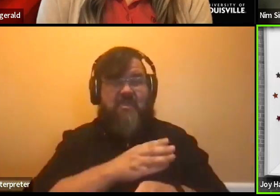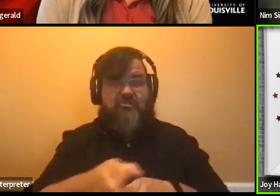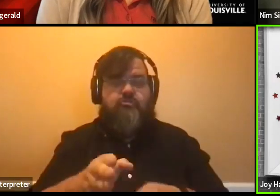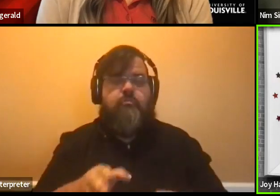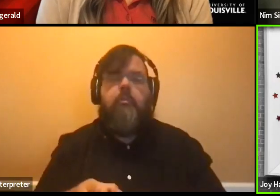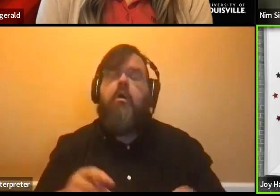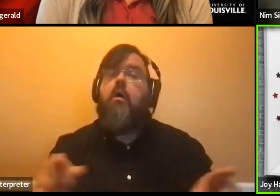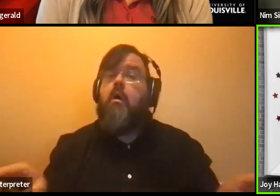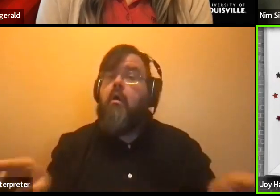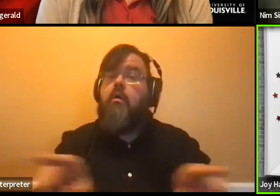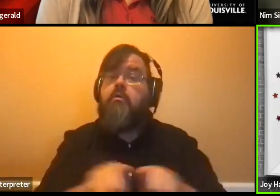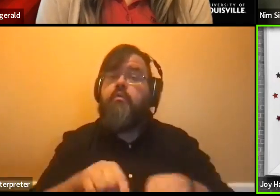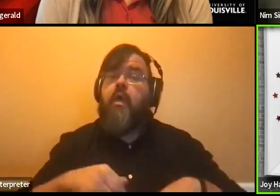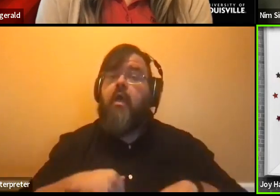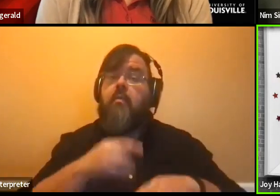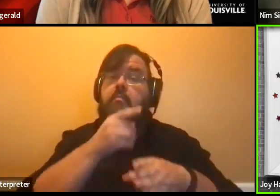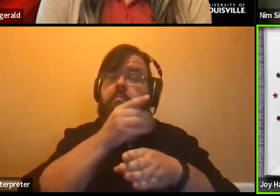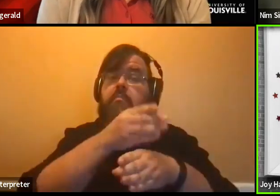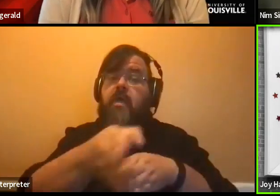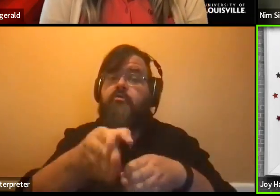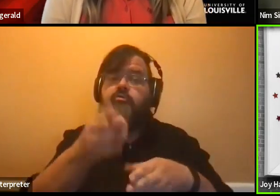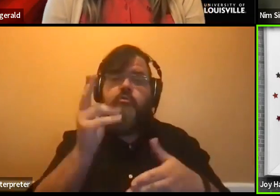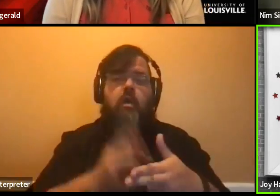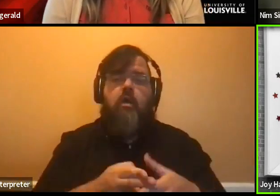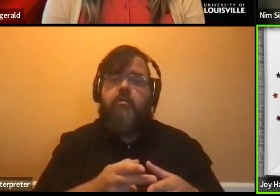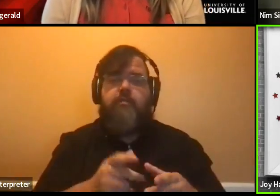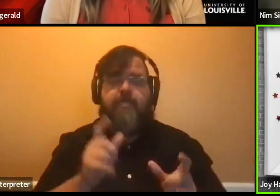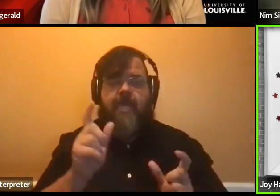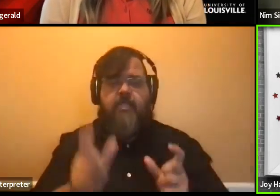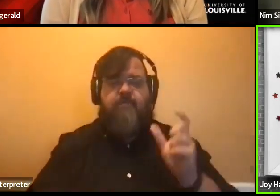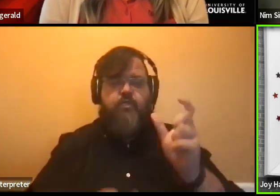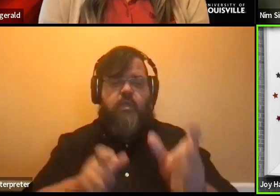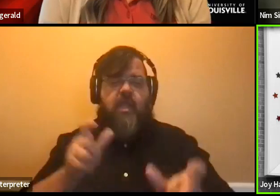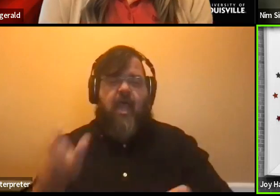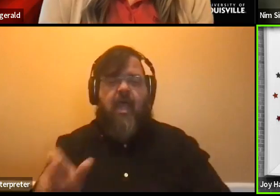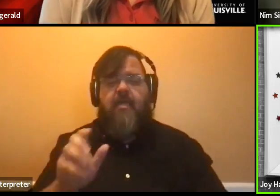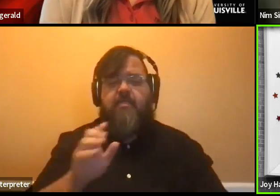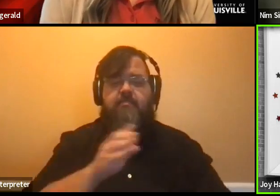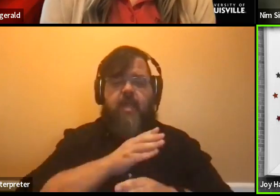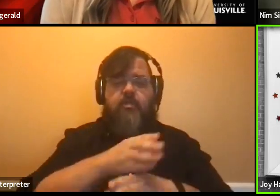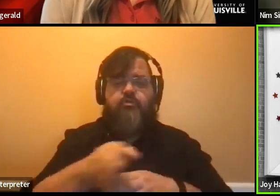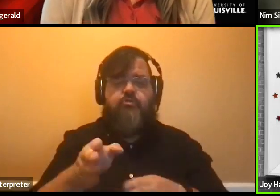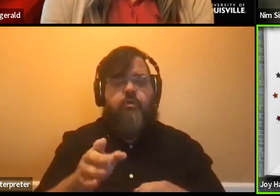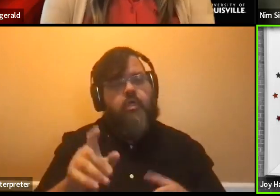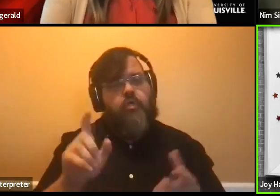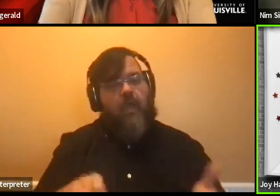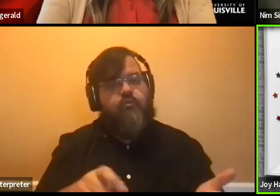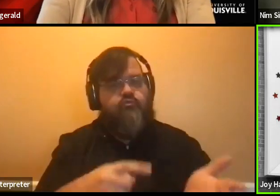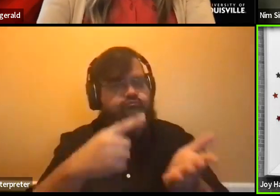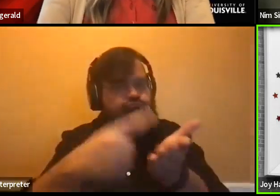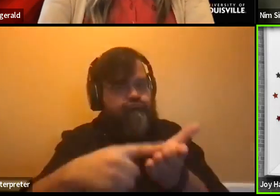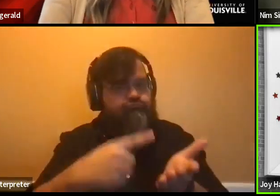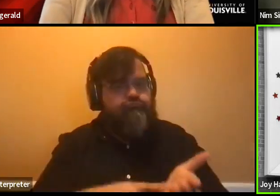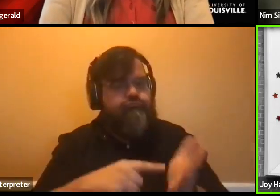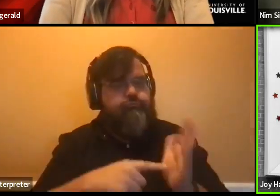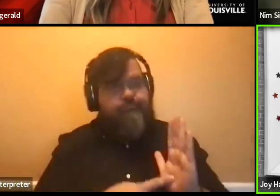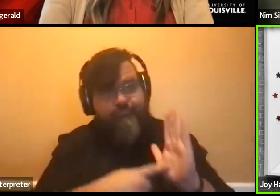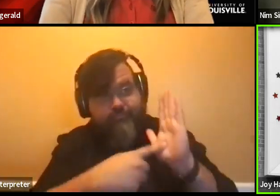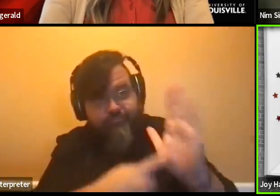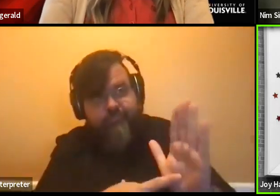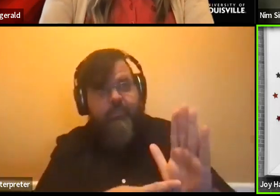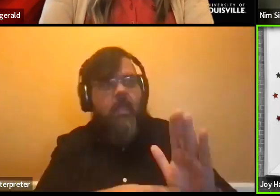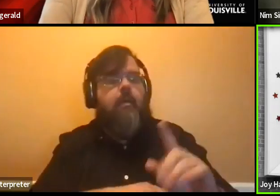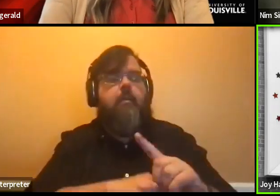individualized major where you can create your own major. You have to make a case for it. has to be something that we don't already offer,